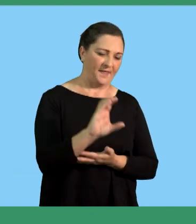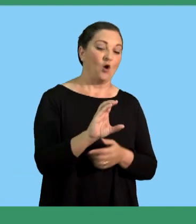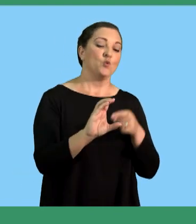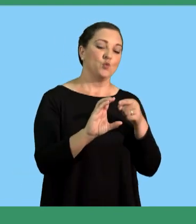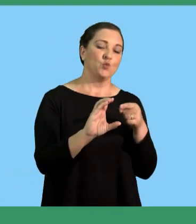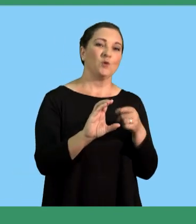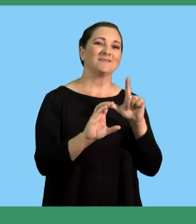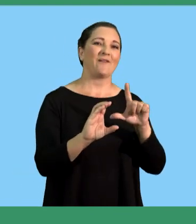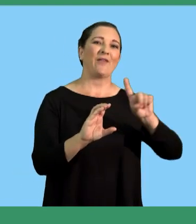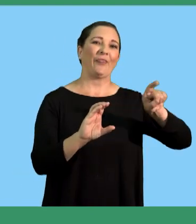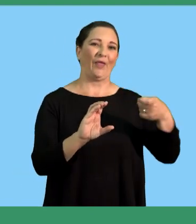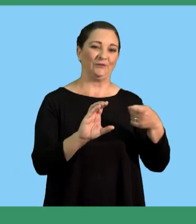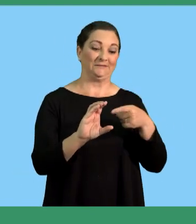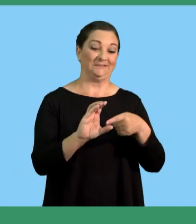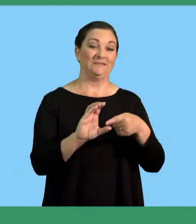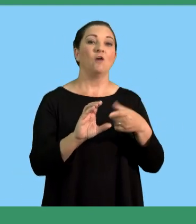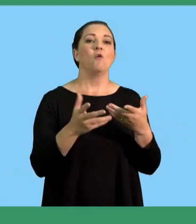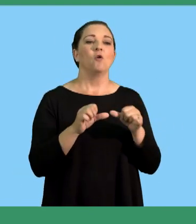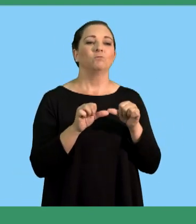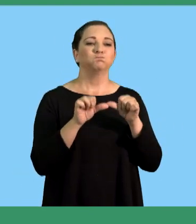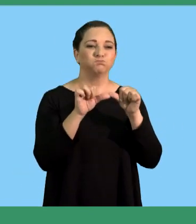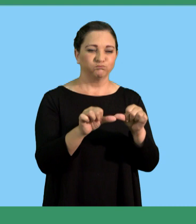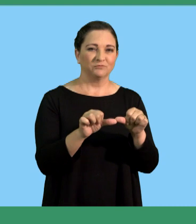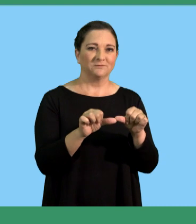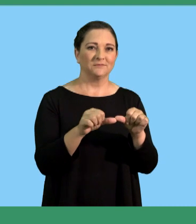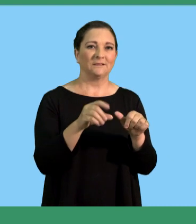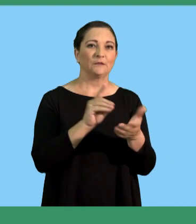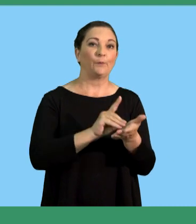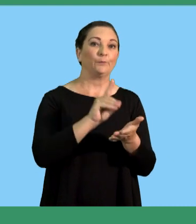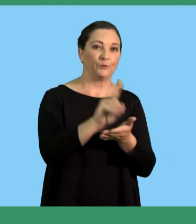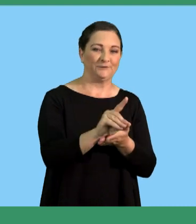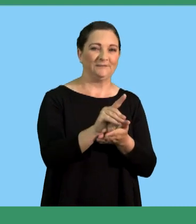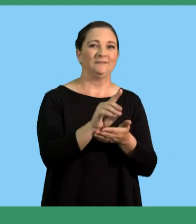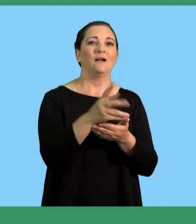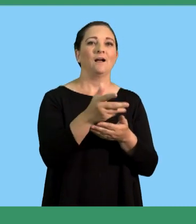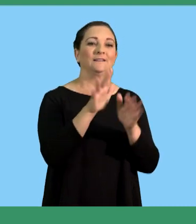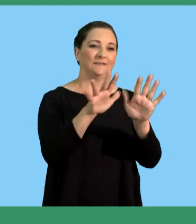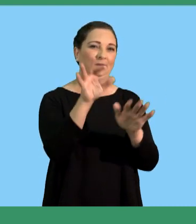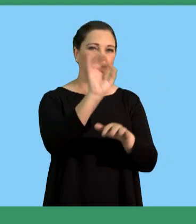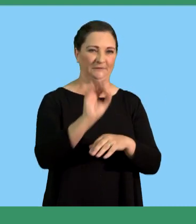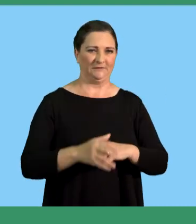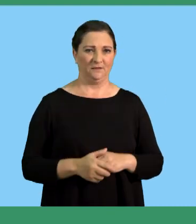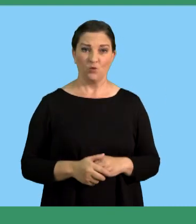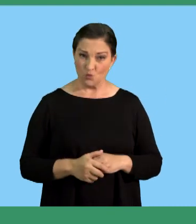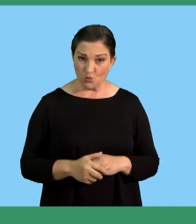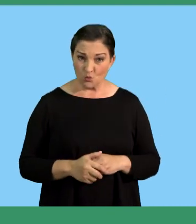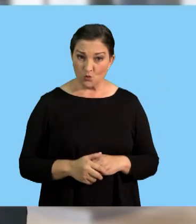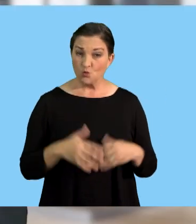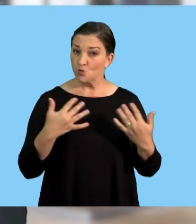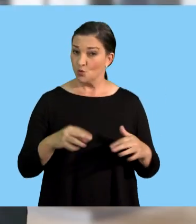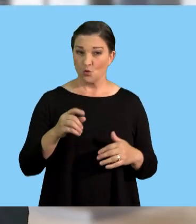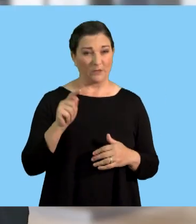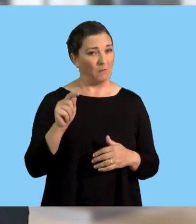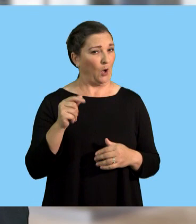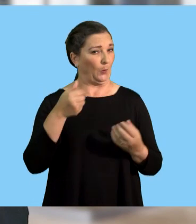TAPELO invested an amount of 7,000 in a fixed deposit at 10%. I like TAPELO. TAPELO is just